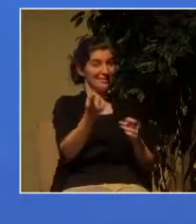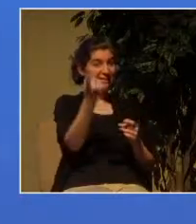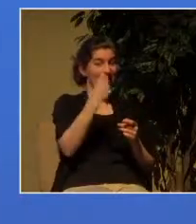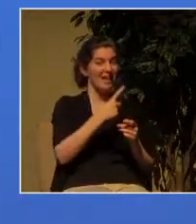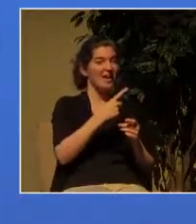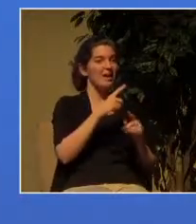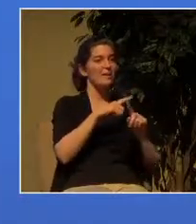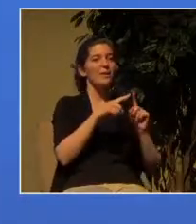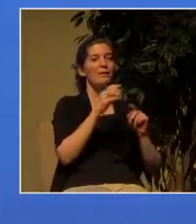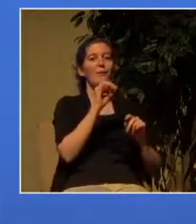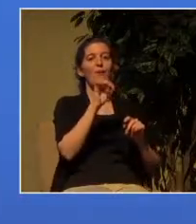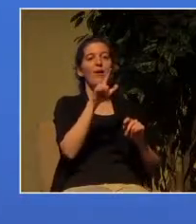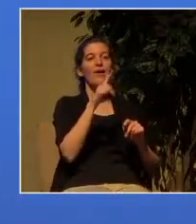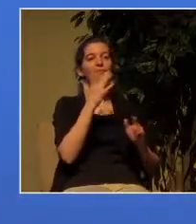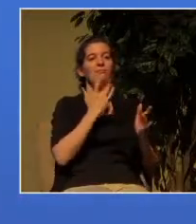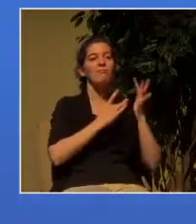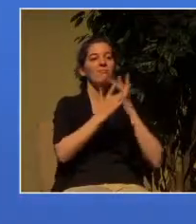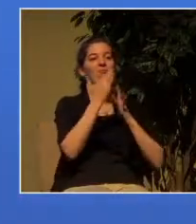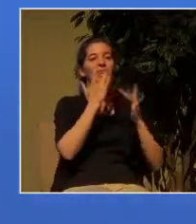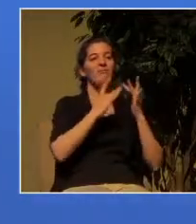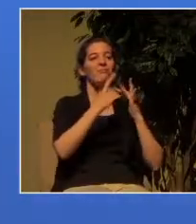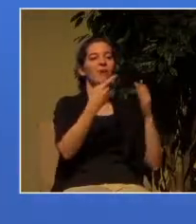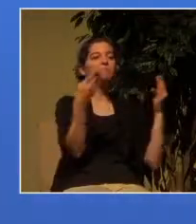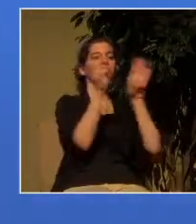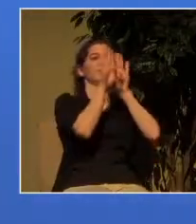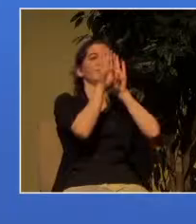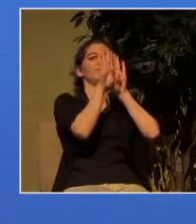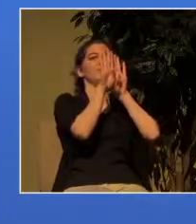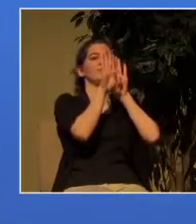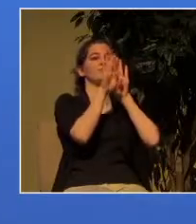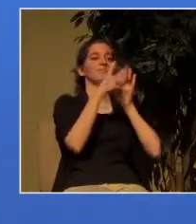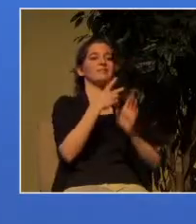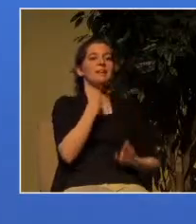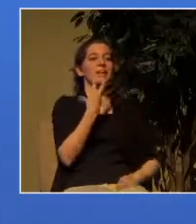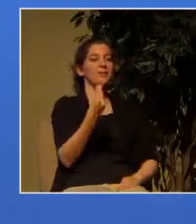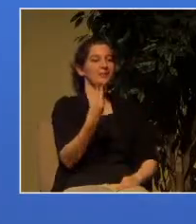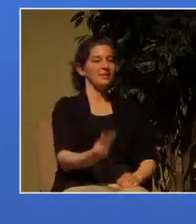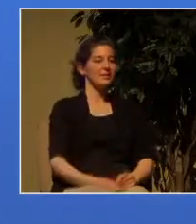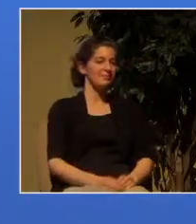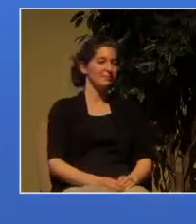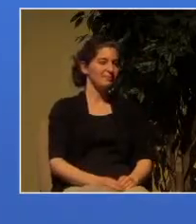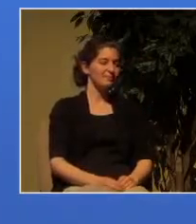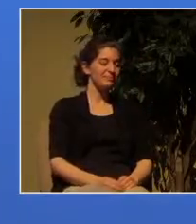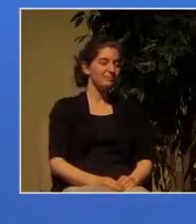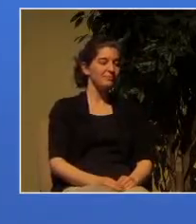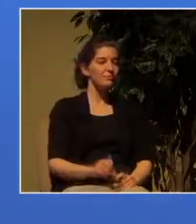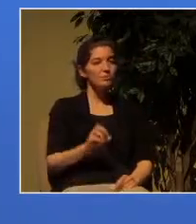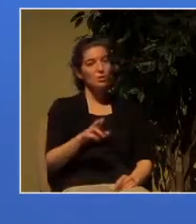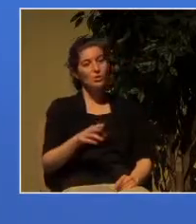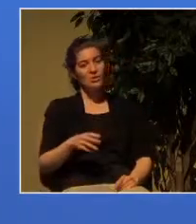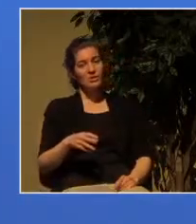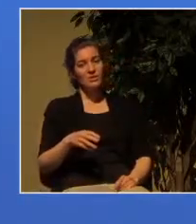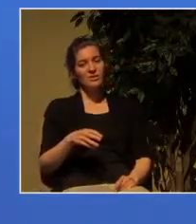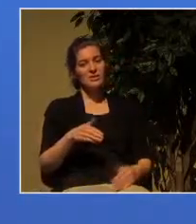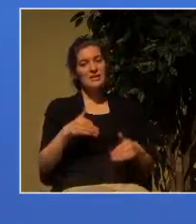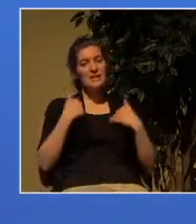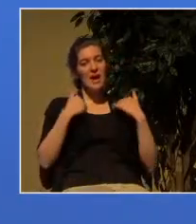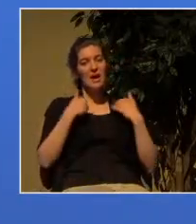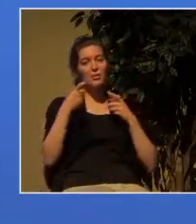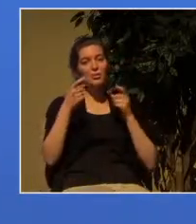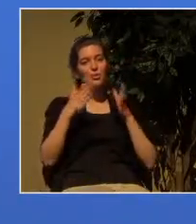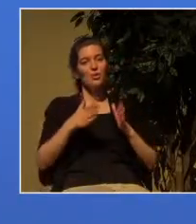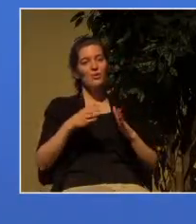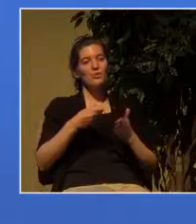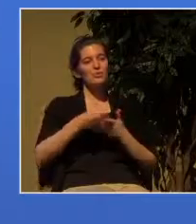out of the kingdom think of the rich young ruler couldn't part with his wealth and